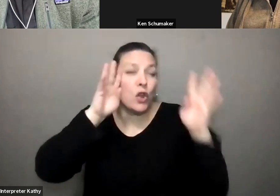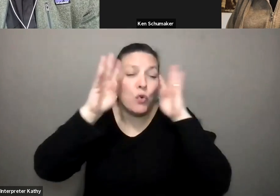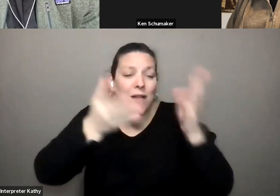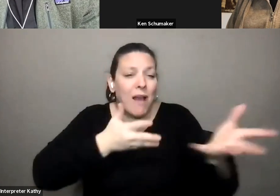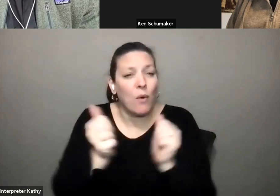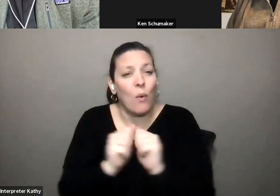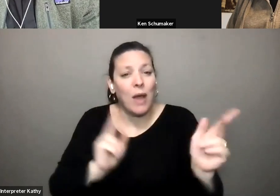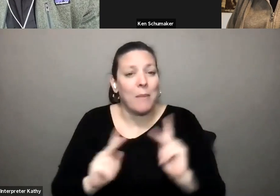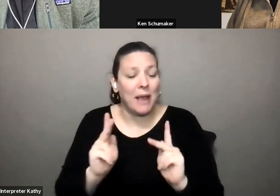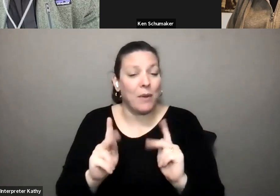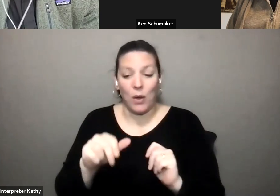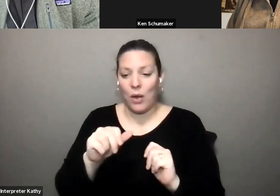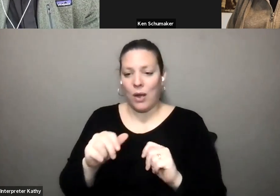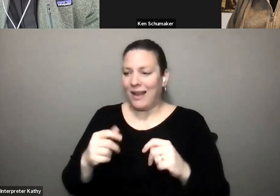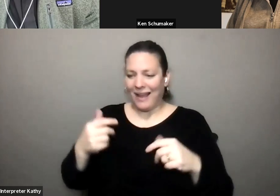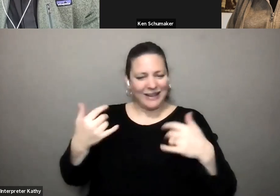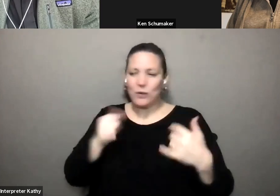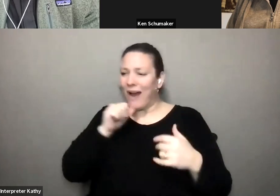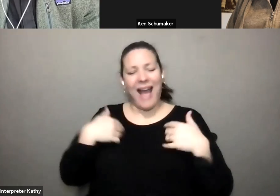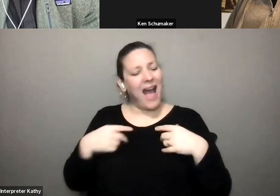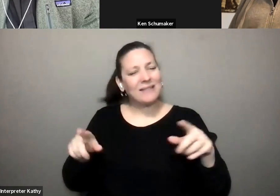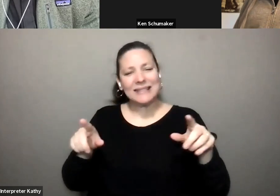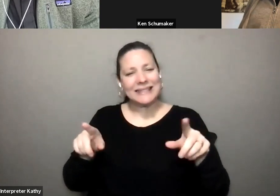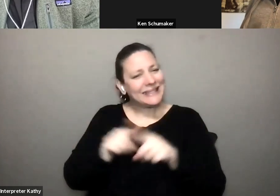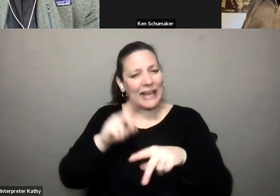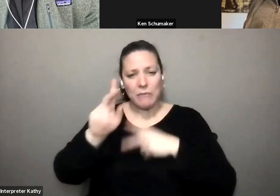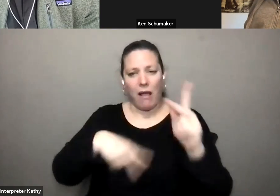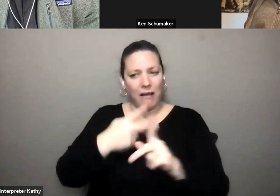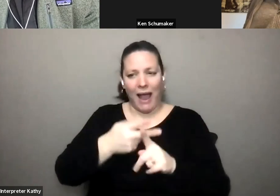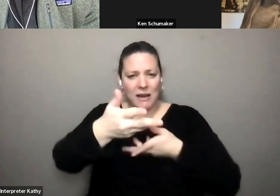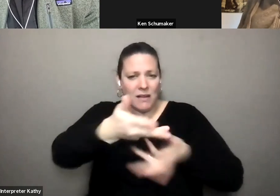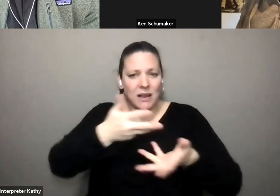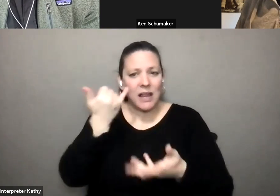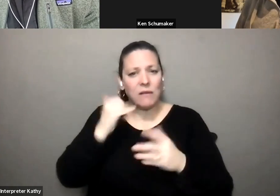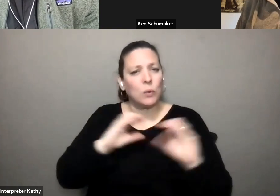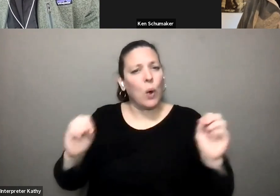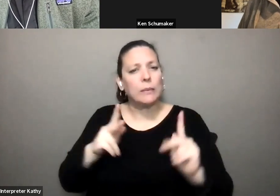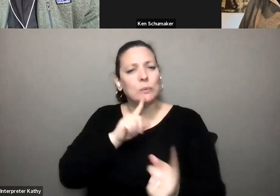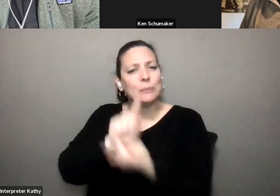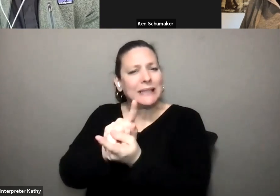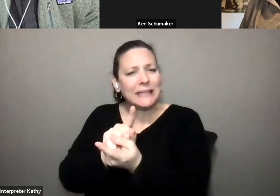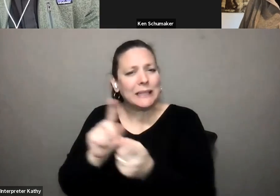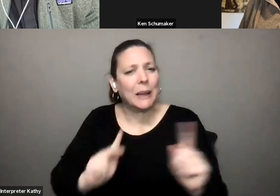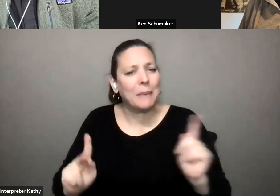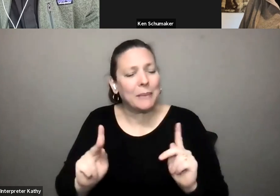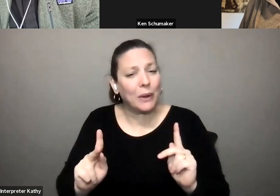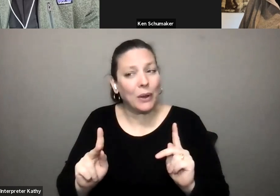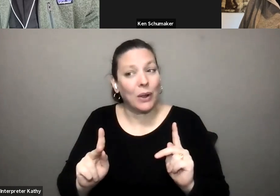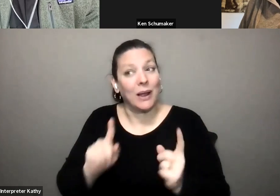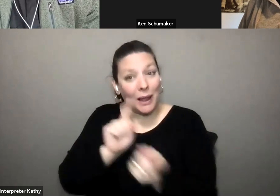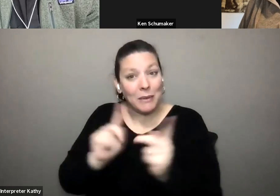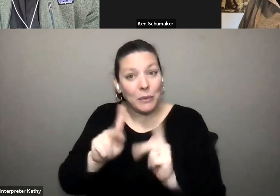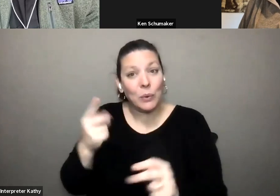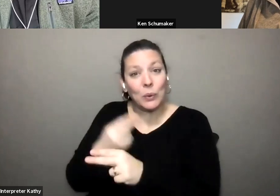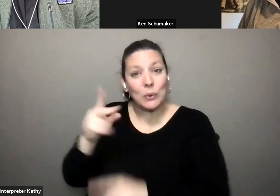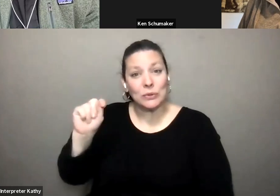have such mutually engaging encounters without the chance to meet people who use tarda